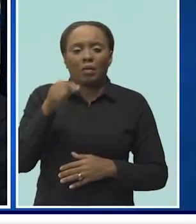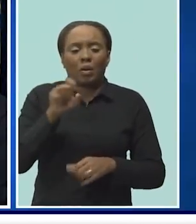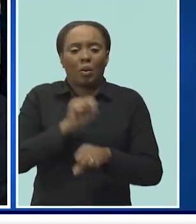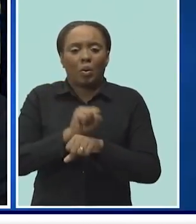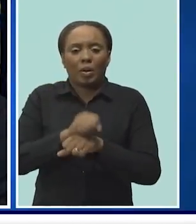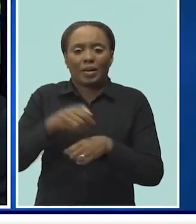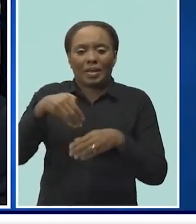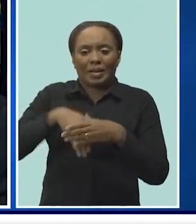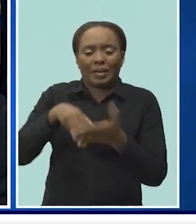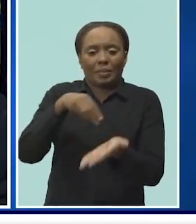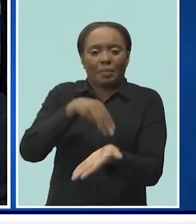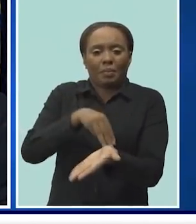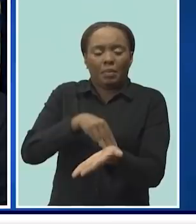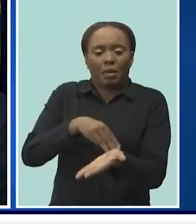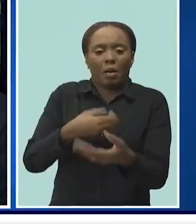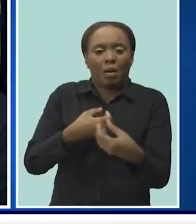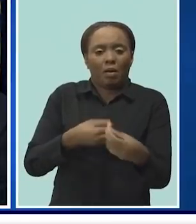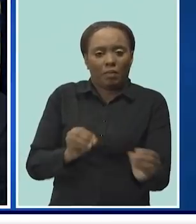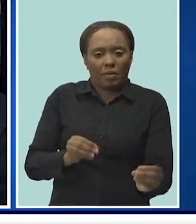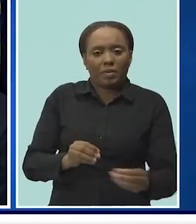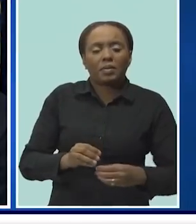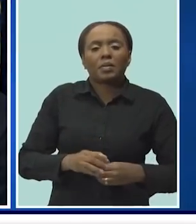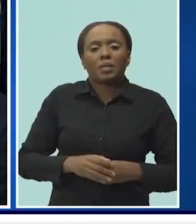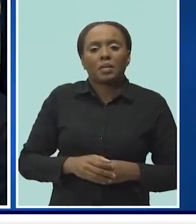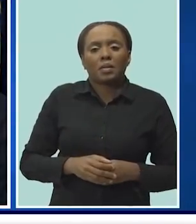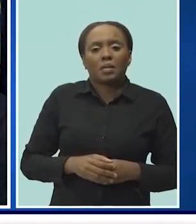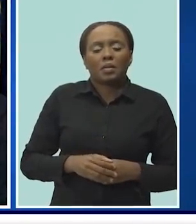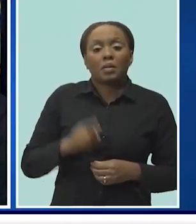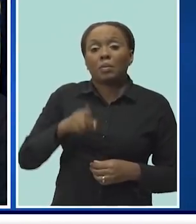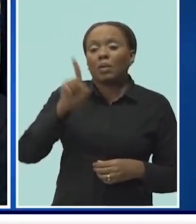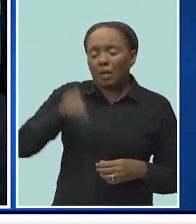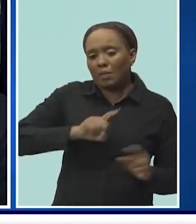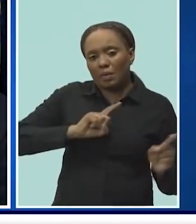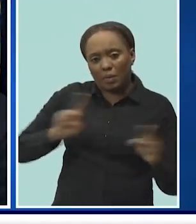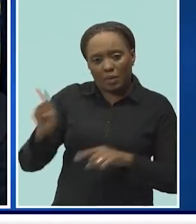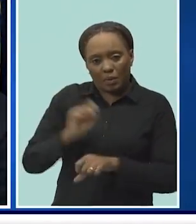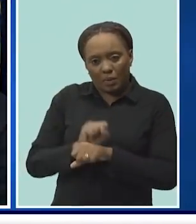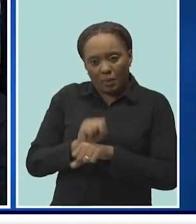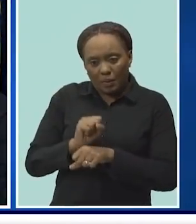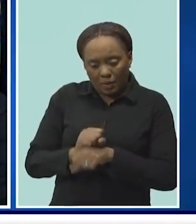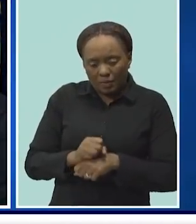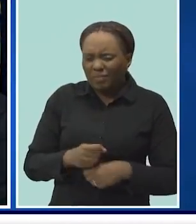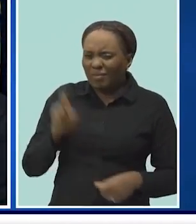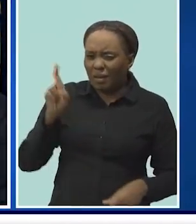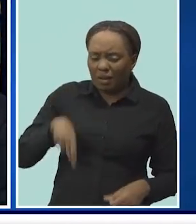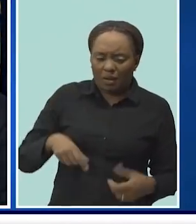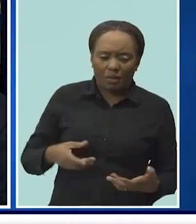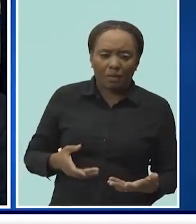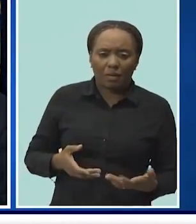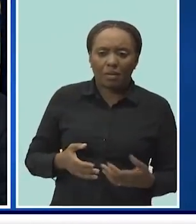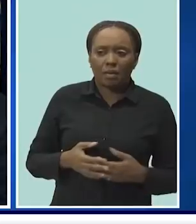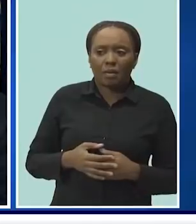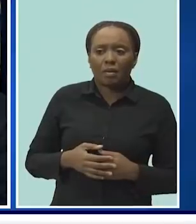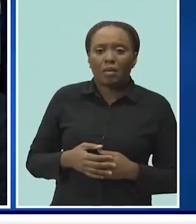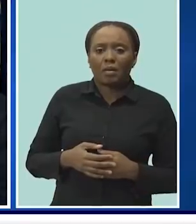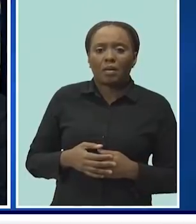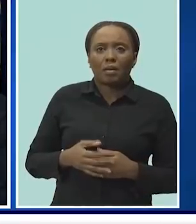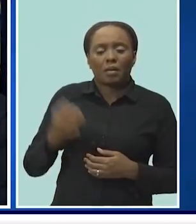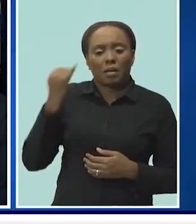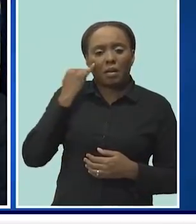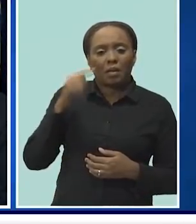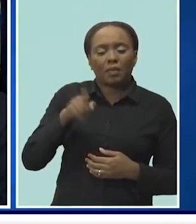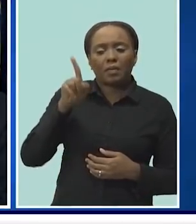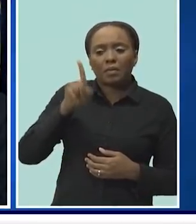you're working in a medical office, you are entitled to go to work. You're expected to go to work. If you have to get medical